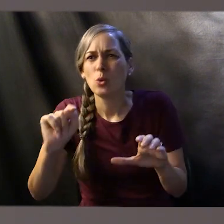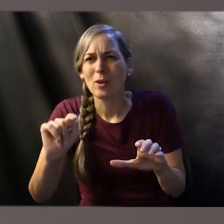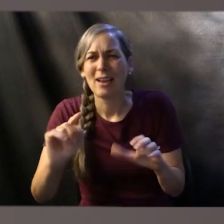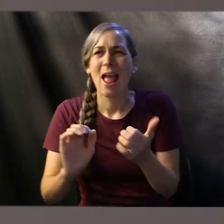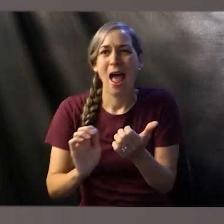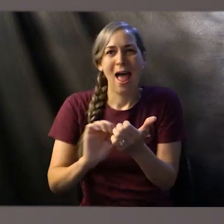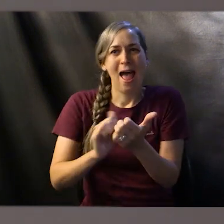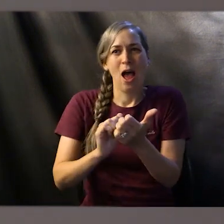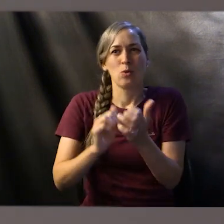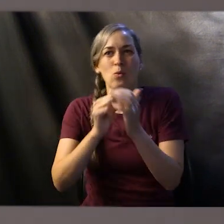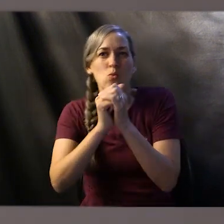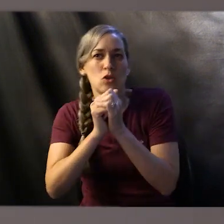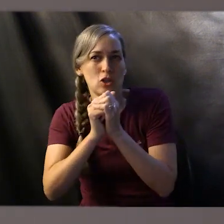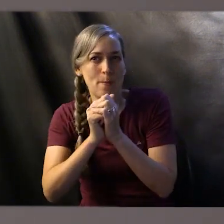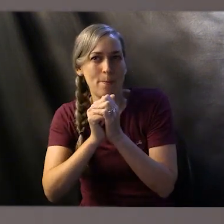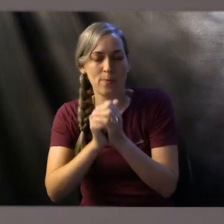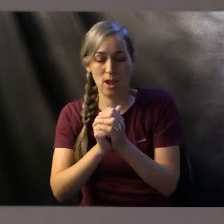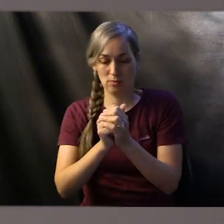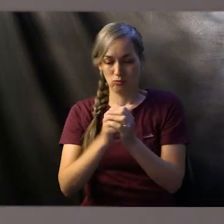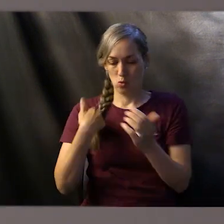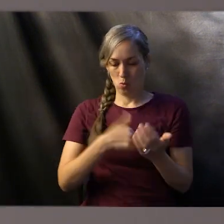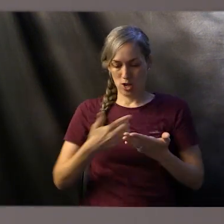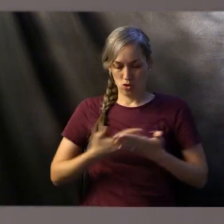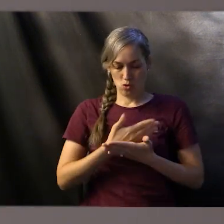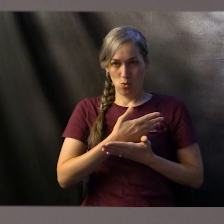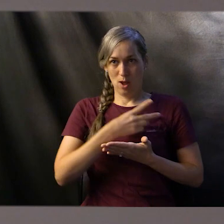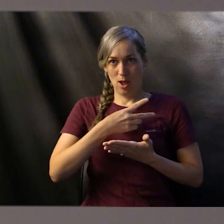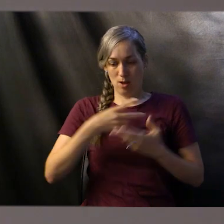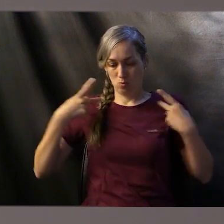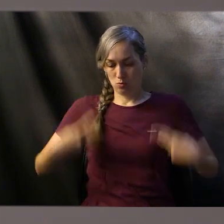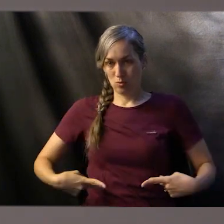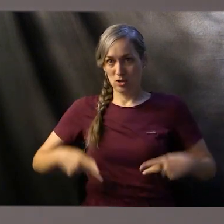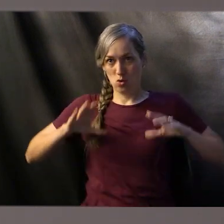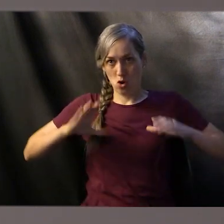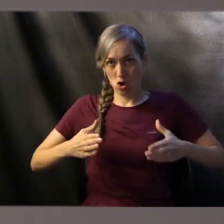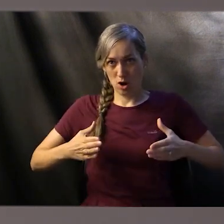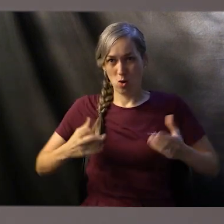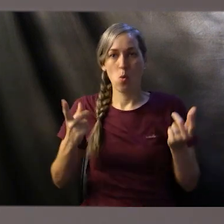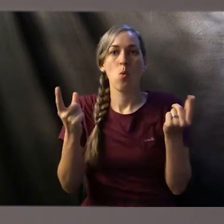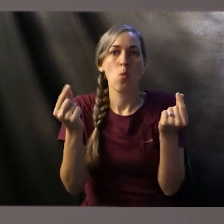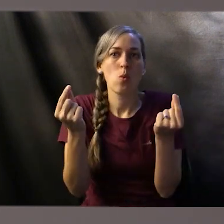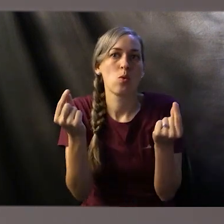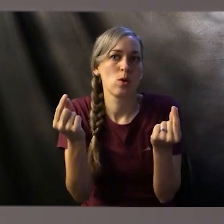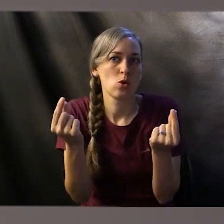conducted by us, the new priesthood. So, what is our equivalent? What is